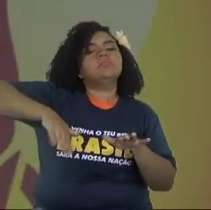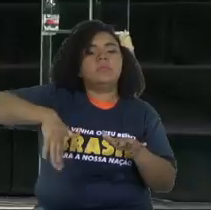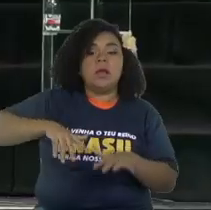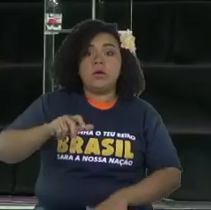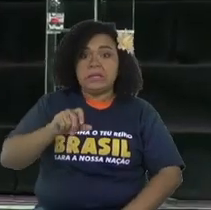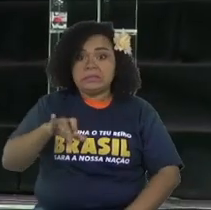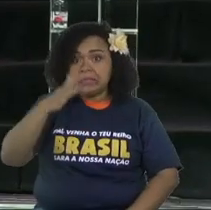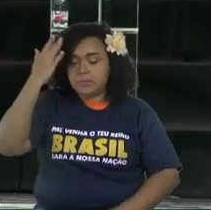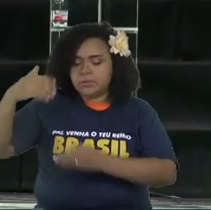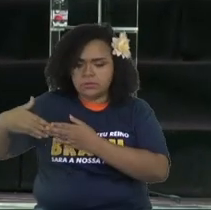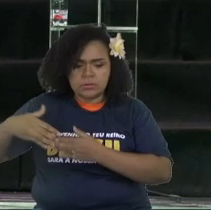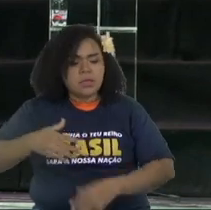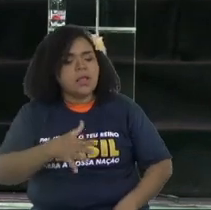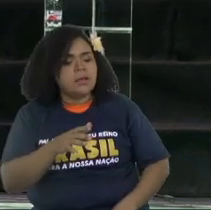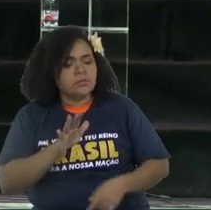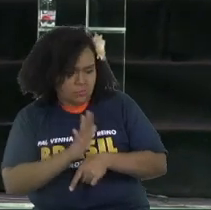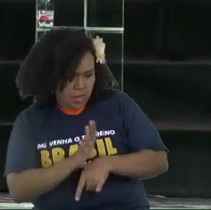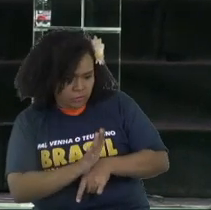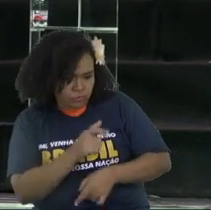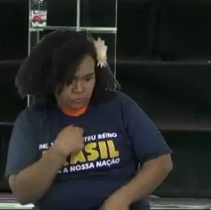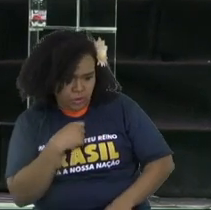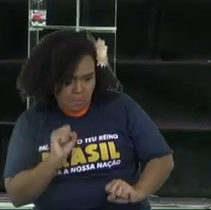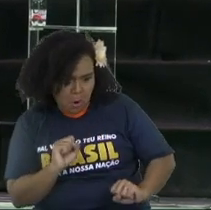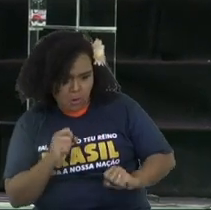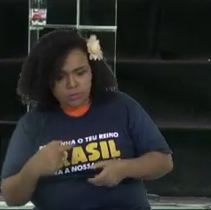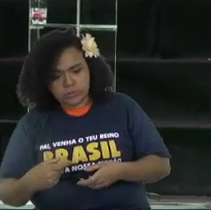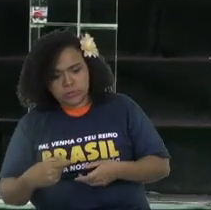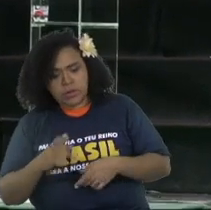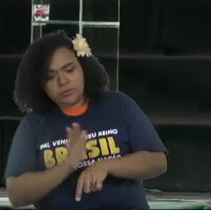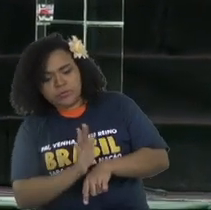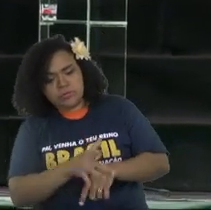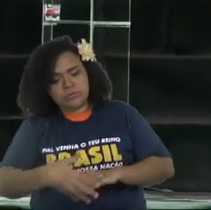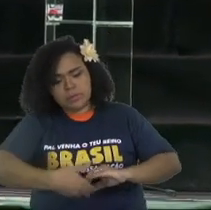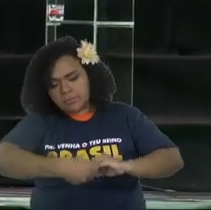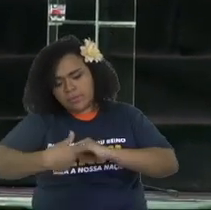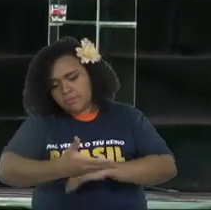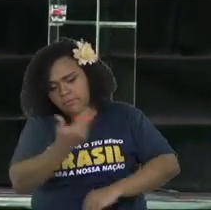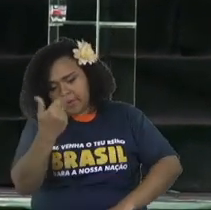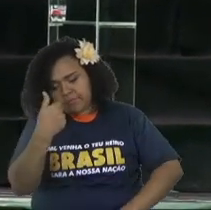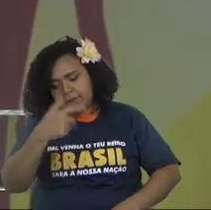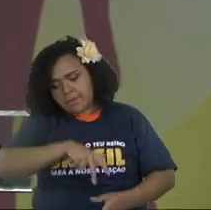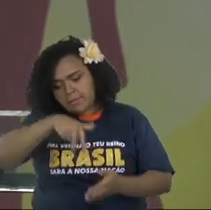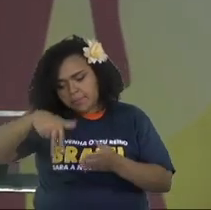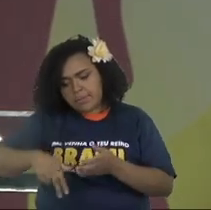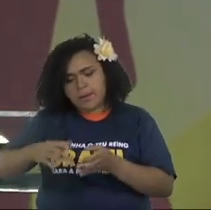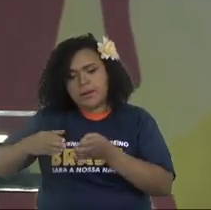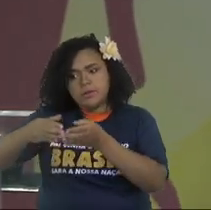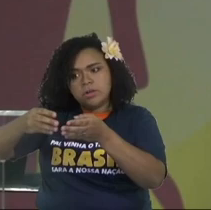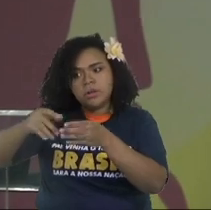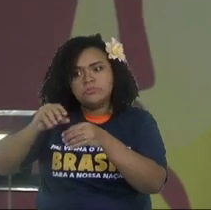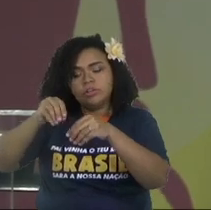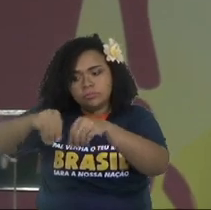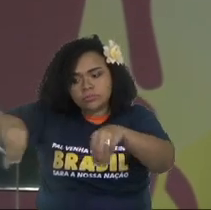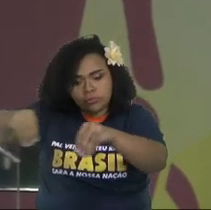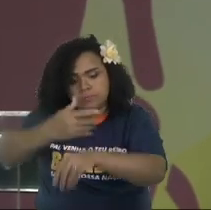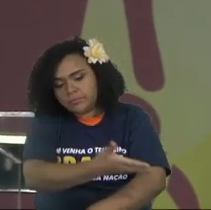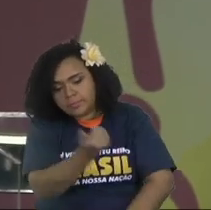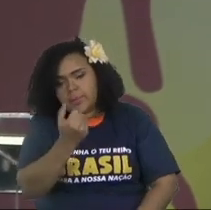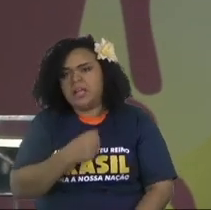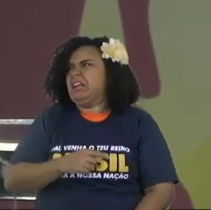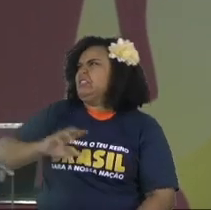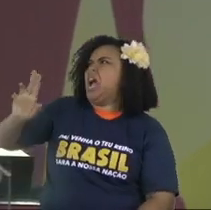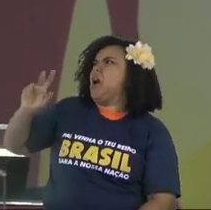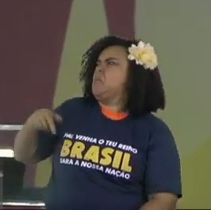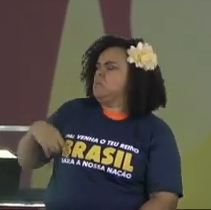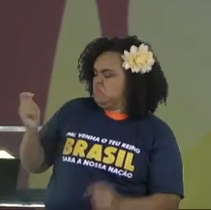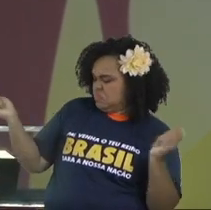it's got to be upset. Like, are you insane? Because you're saying that he can't